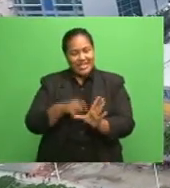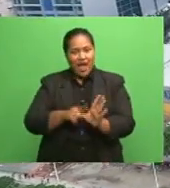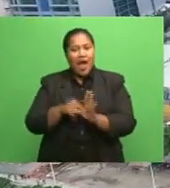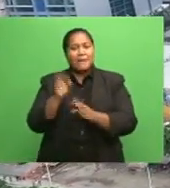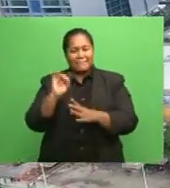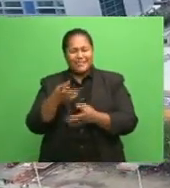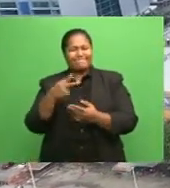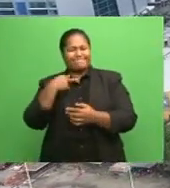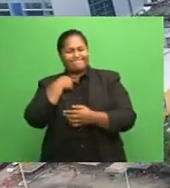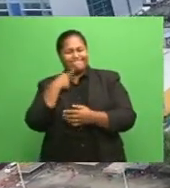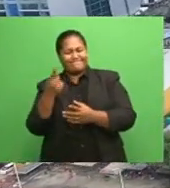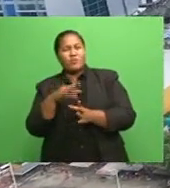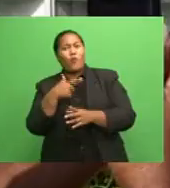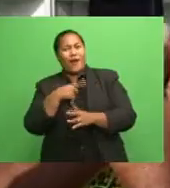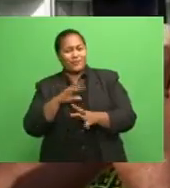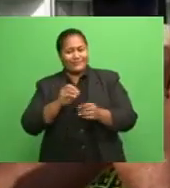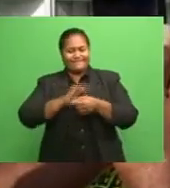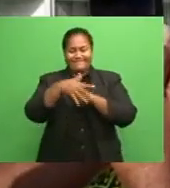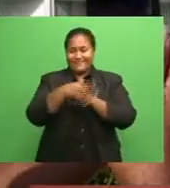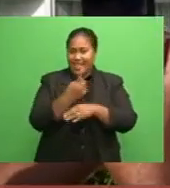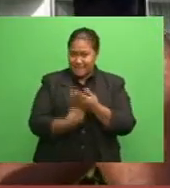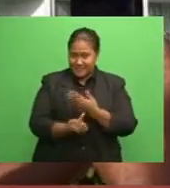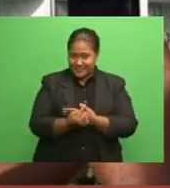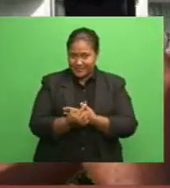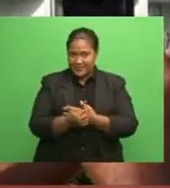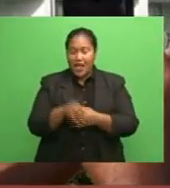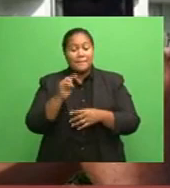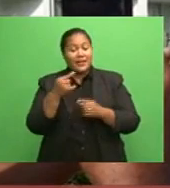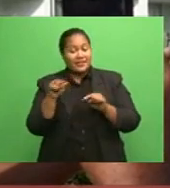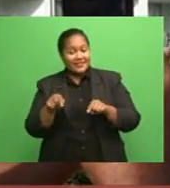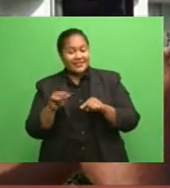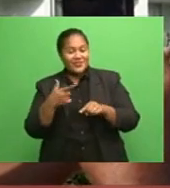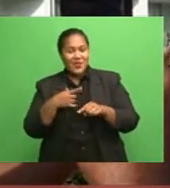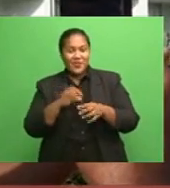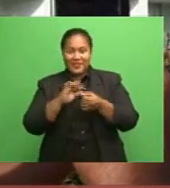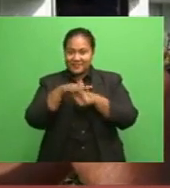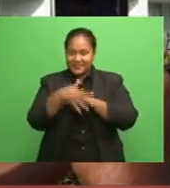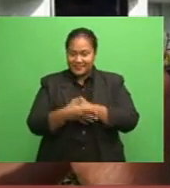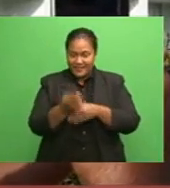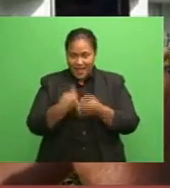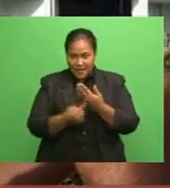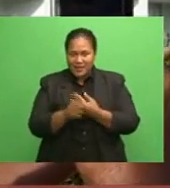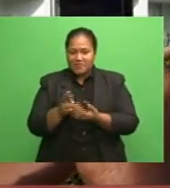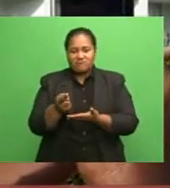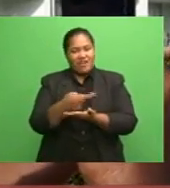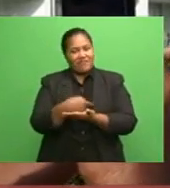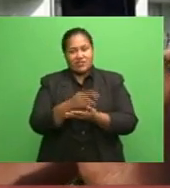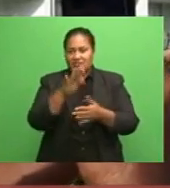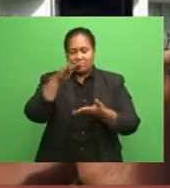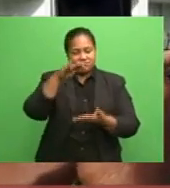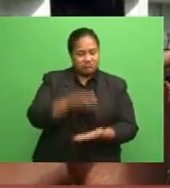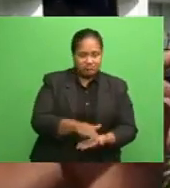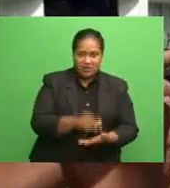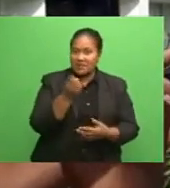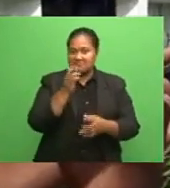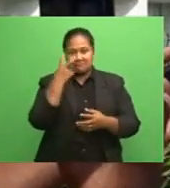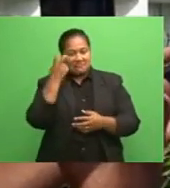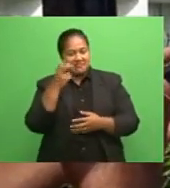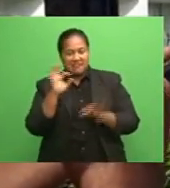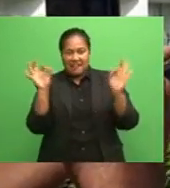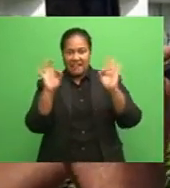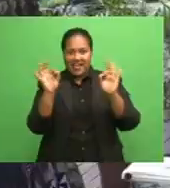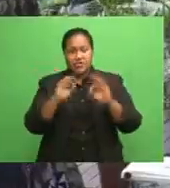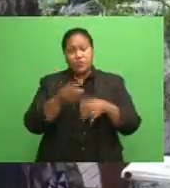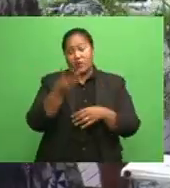due to the effects of COVID-19. In this particular case, have COVID-19, revenue is down, no tourists coming in, just 40